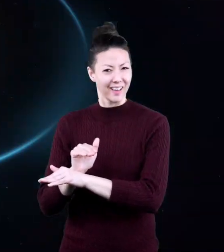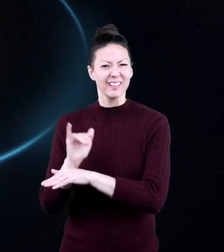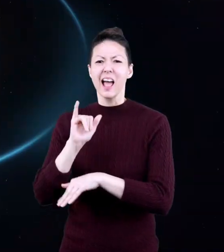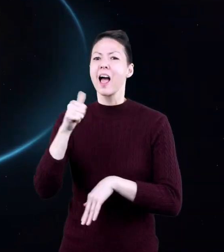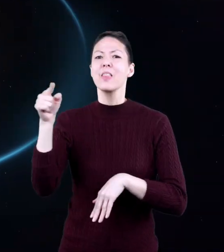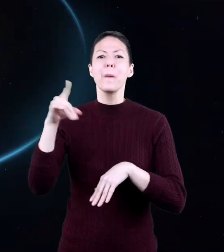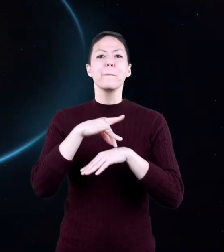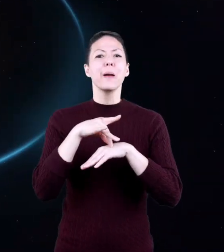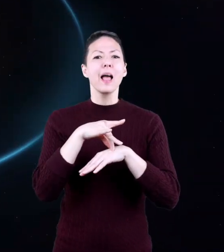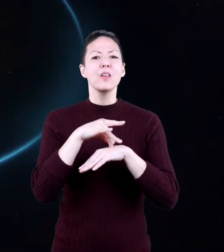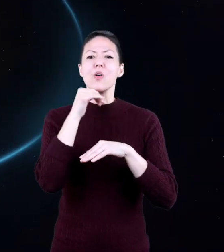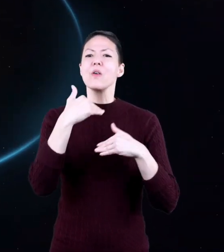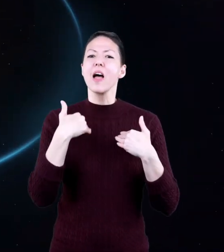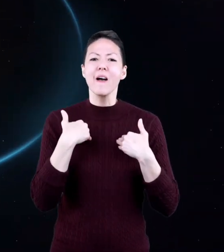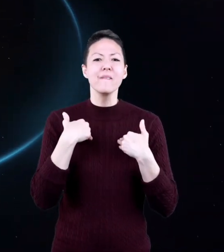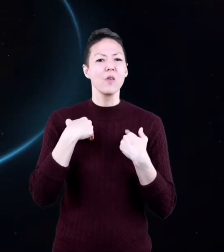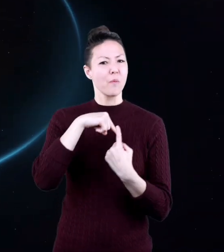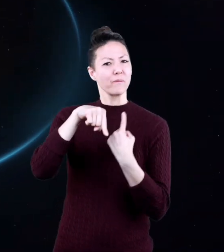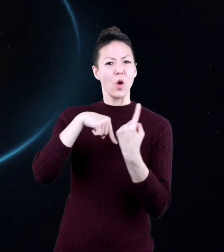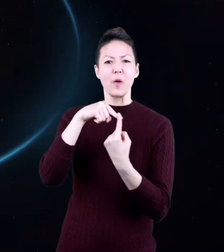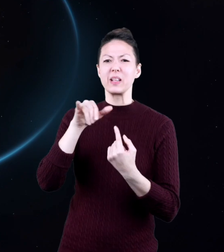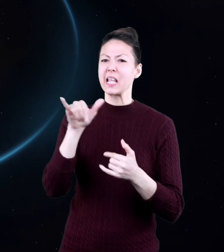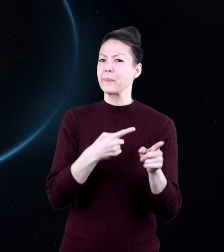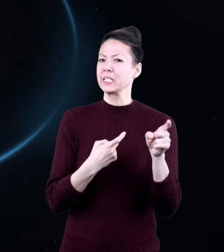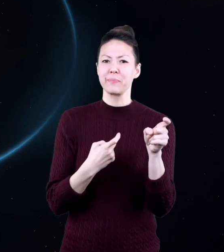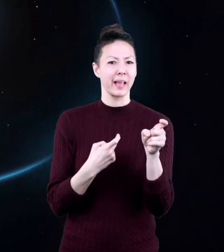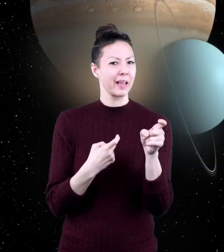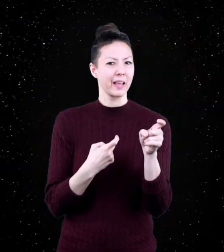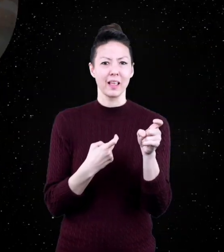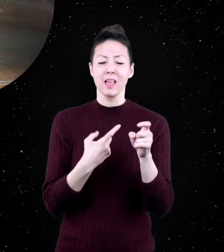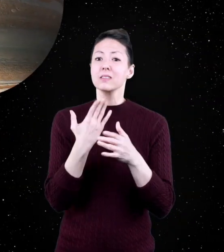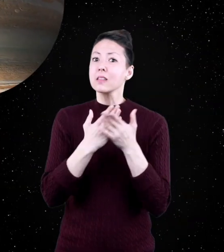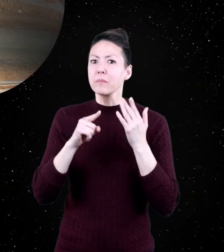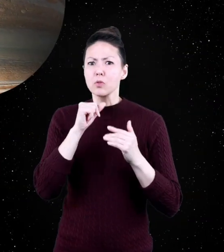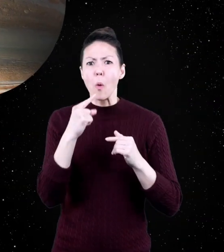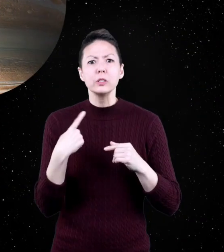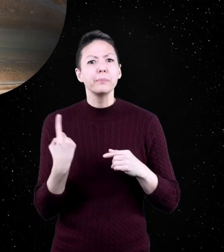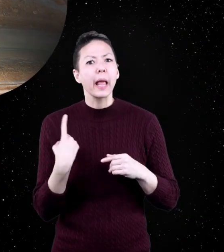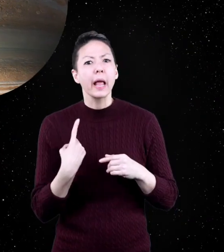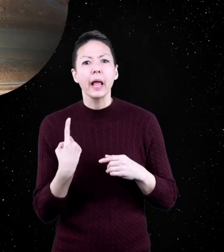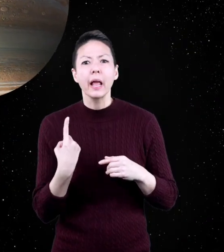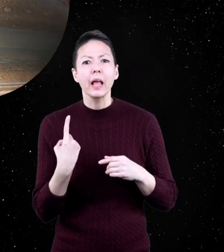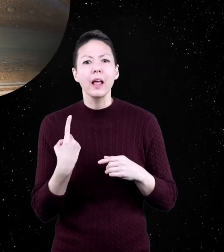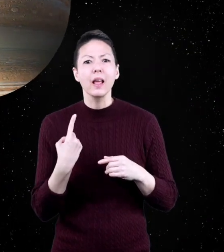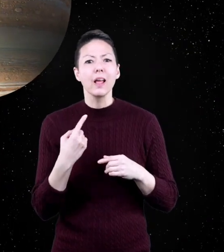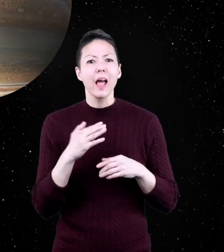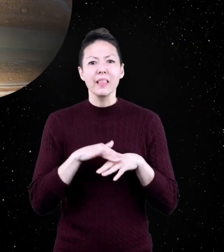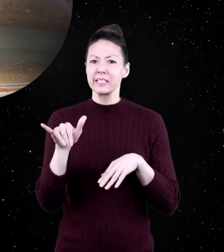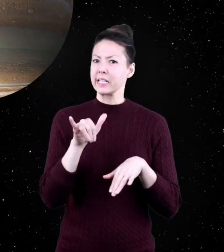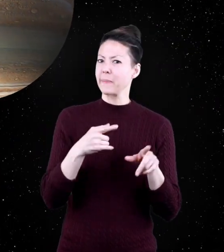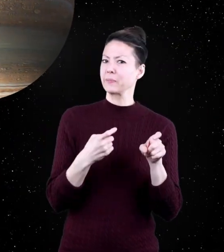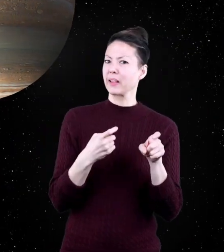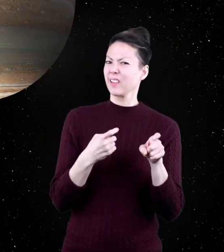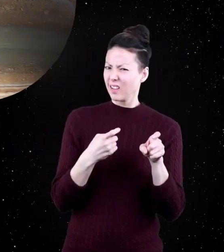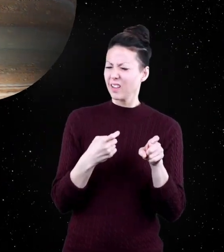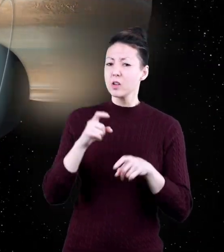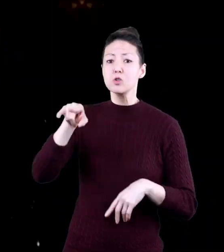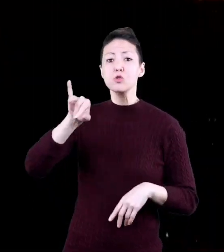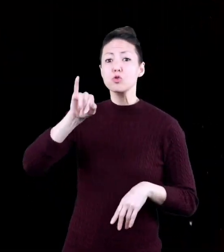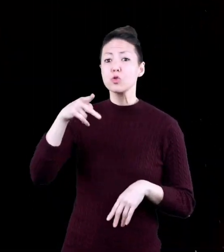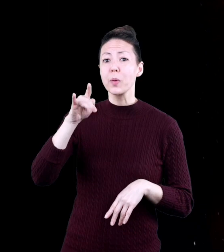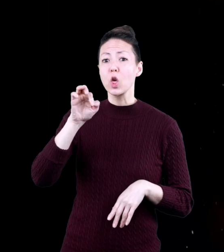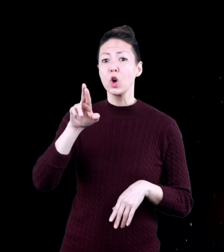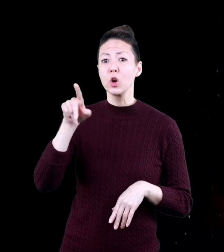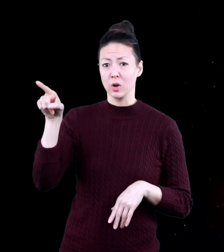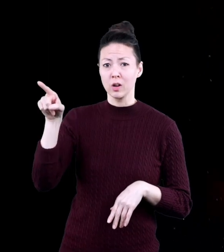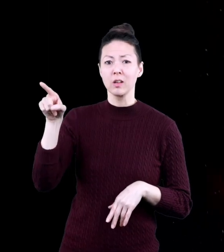And just like the planets don't revolve at the same speed, they don't spin at the same speed either. On